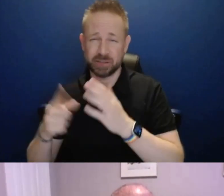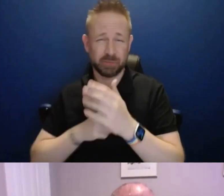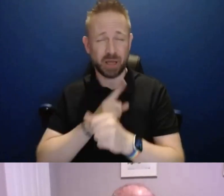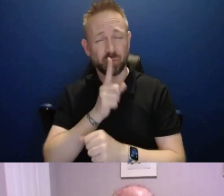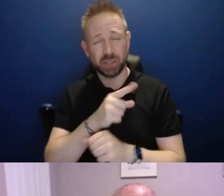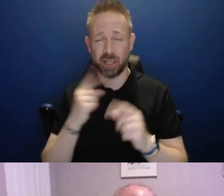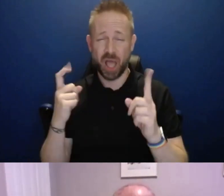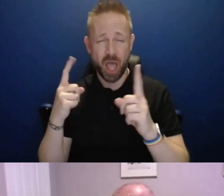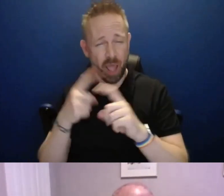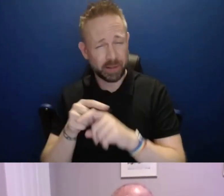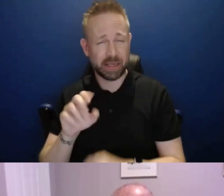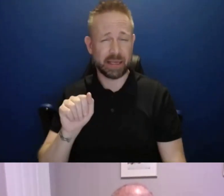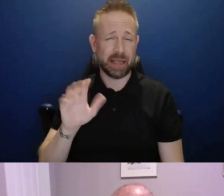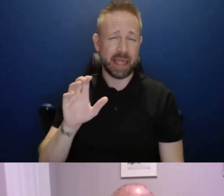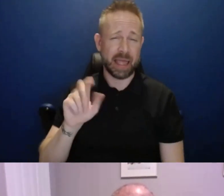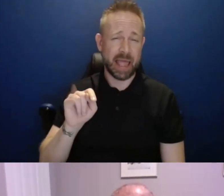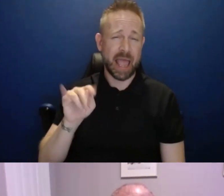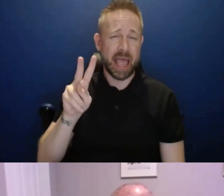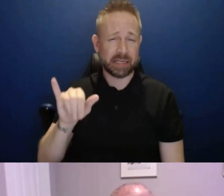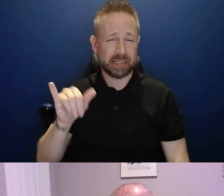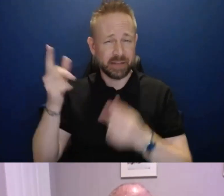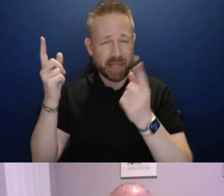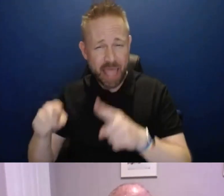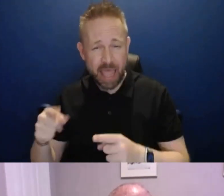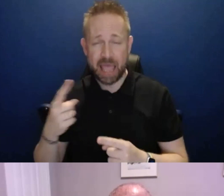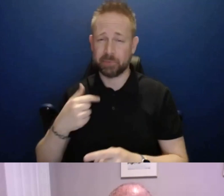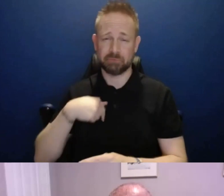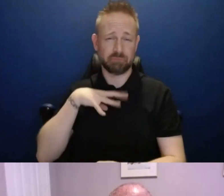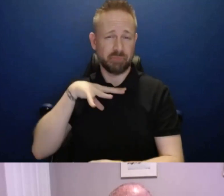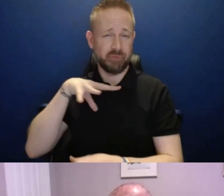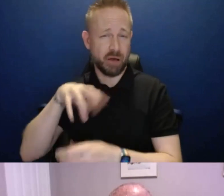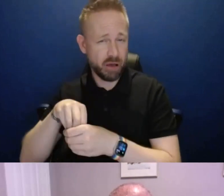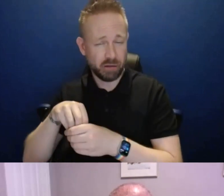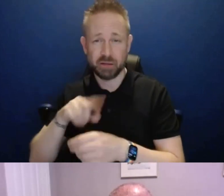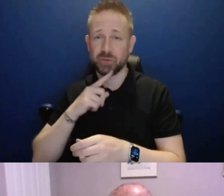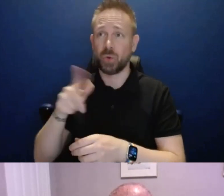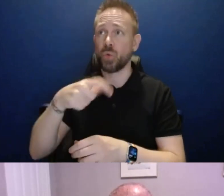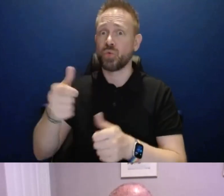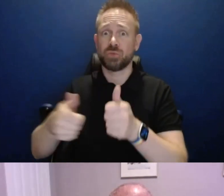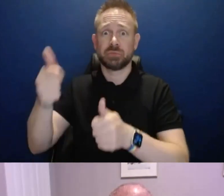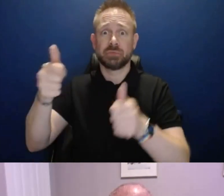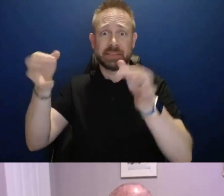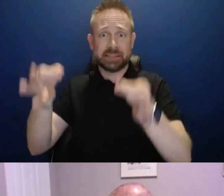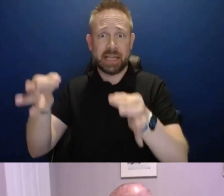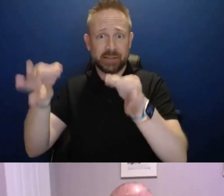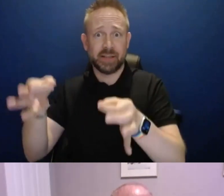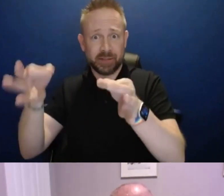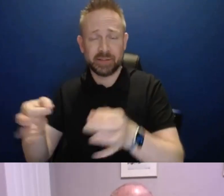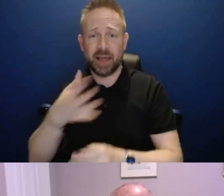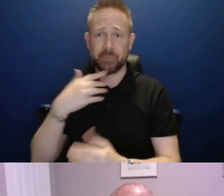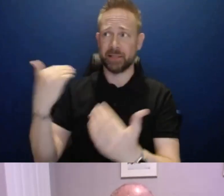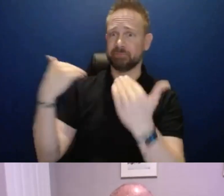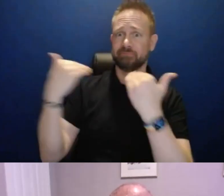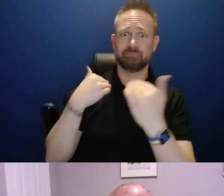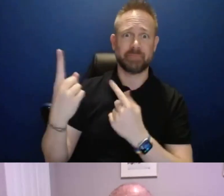attributes that we need to consider then I think I think in the decision making process, if there's interest to consult on those things we are definitely